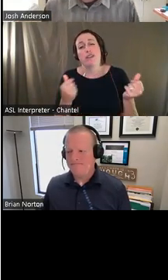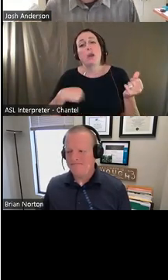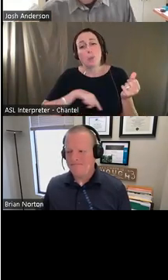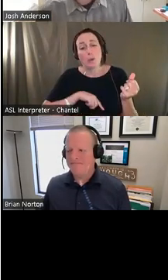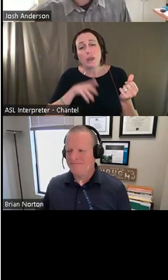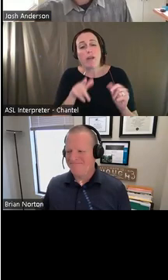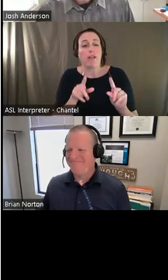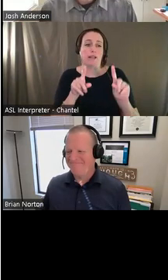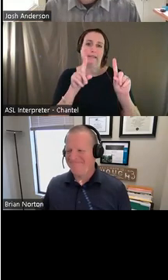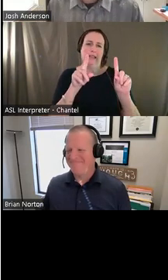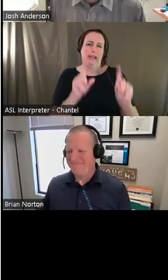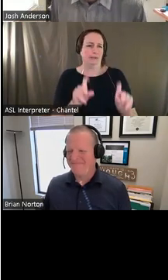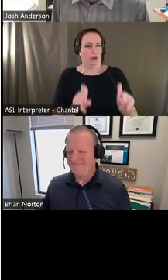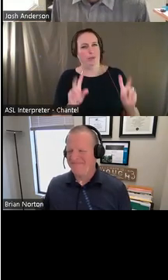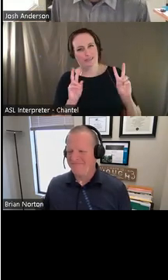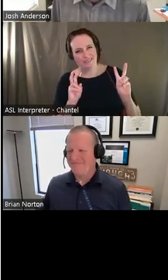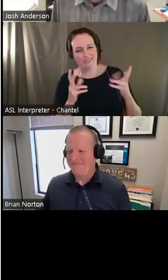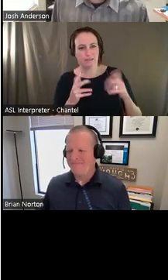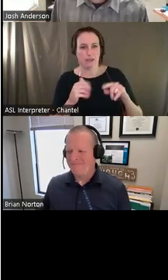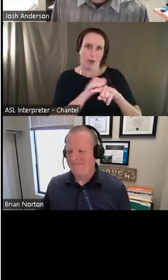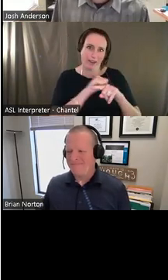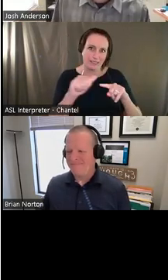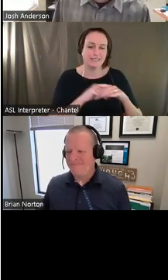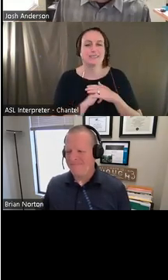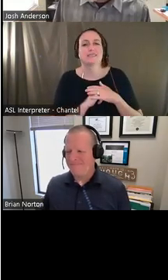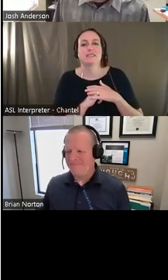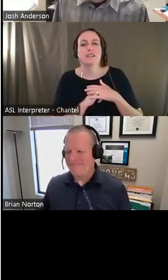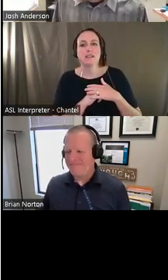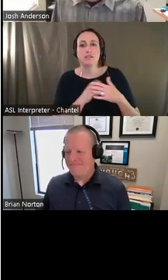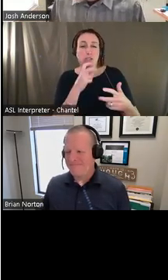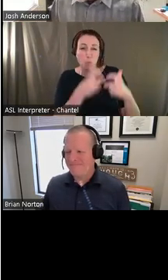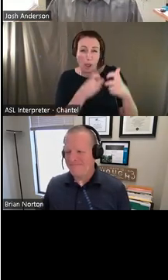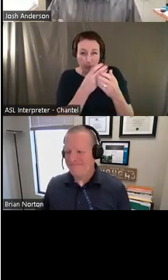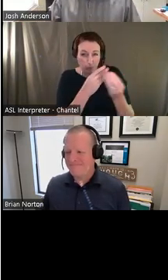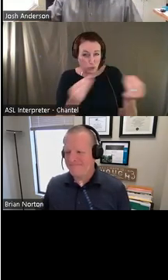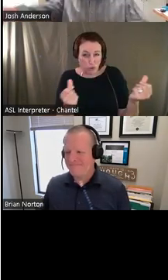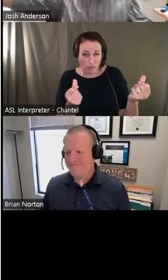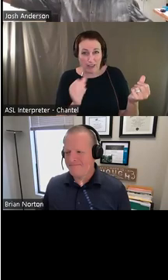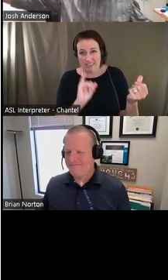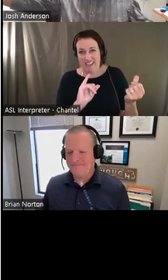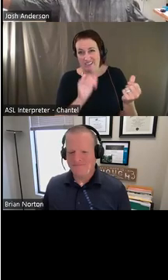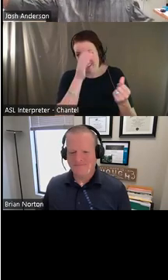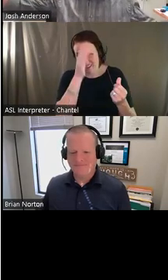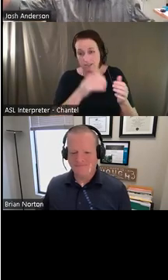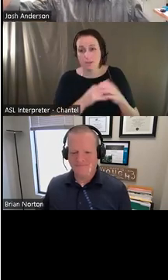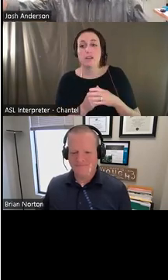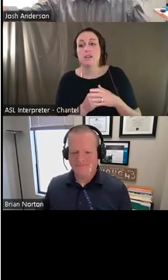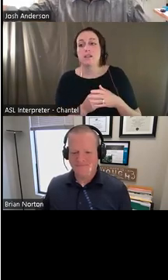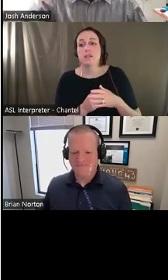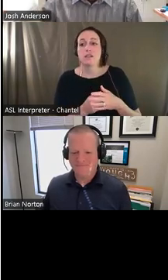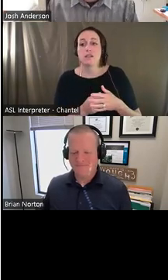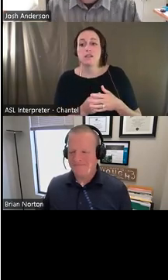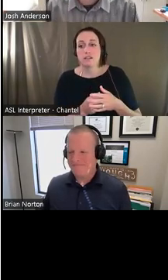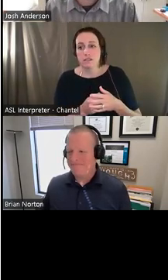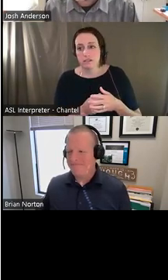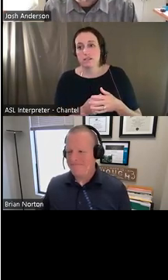exercises later, uh, it's really problem solving. I, I'm standing on the edge of this large chasm, and I need